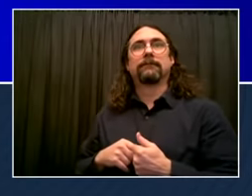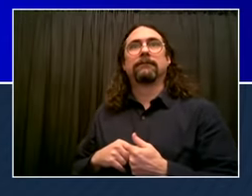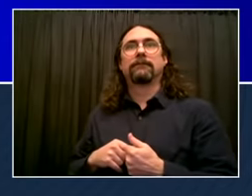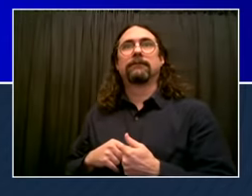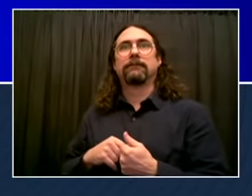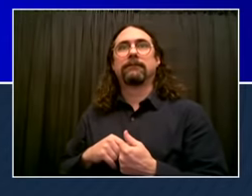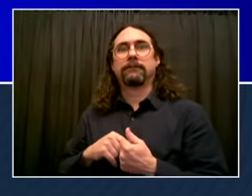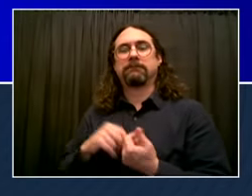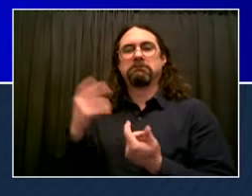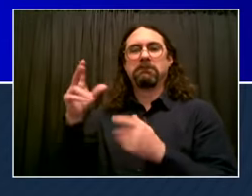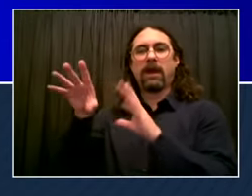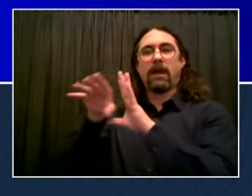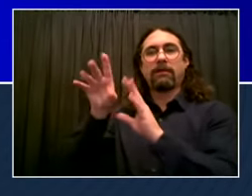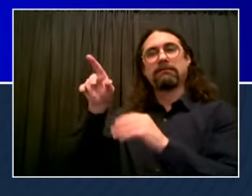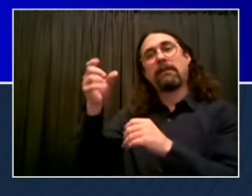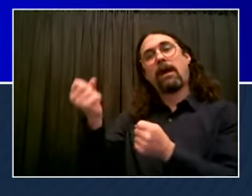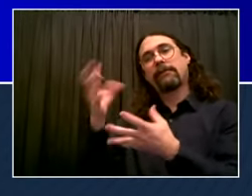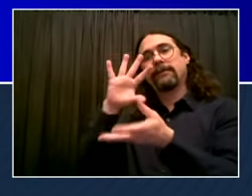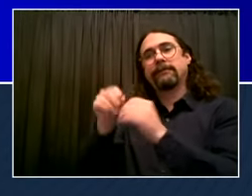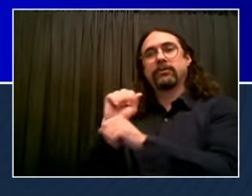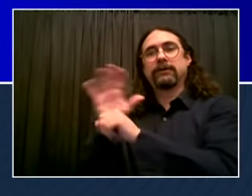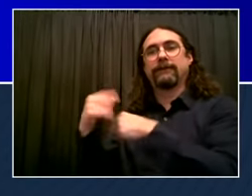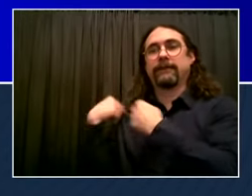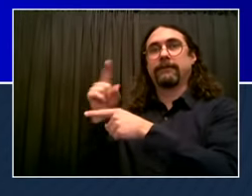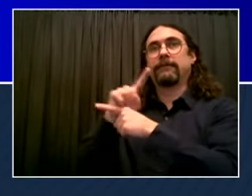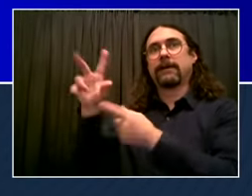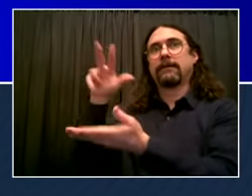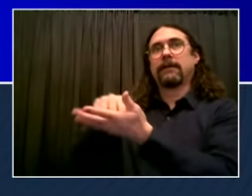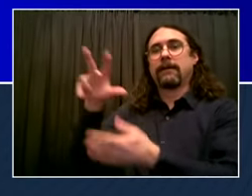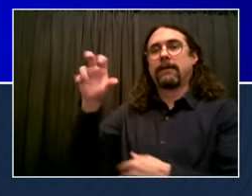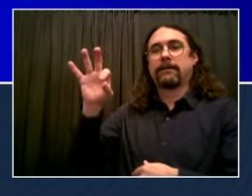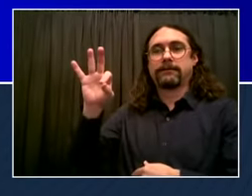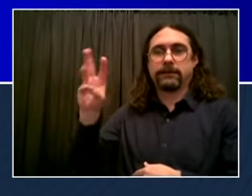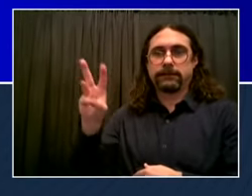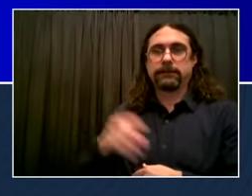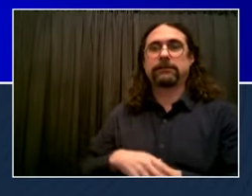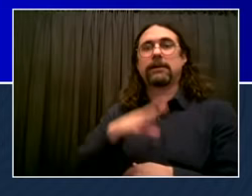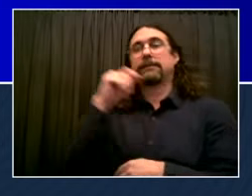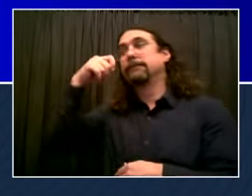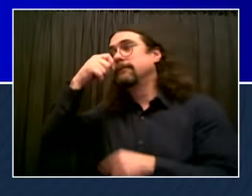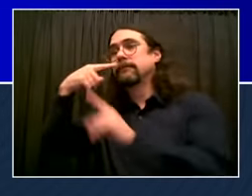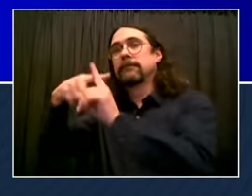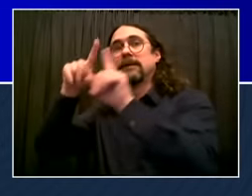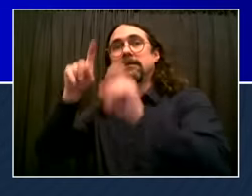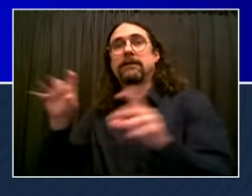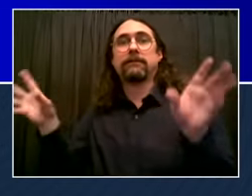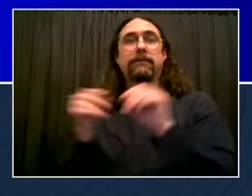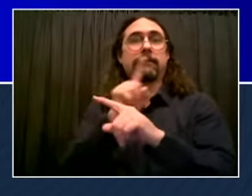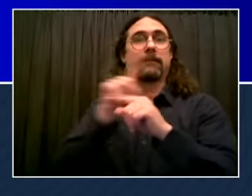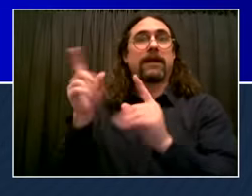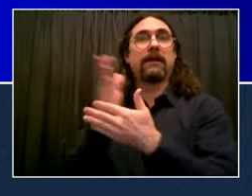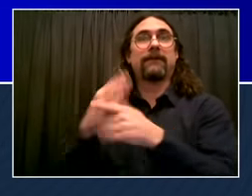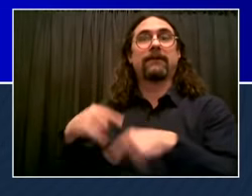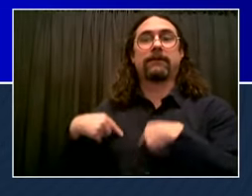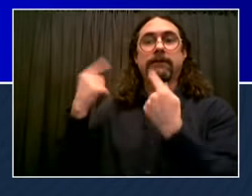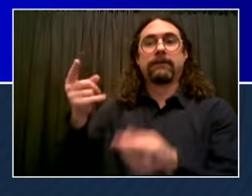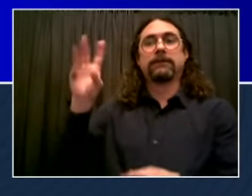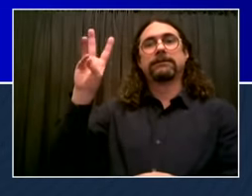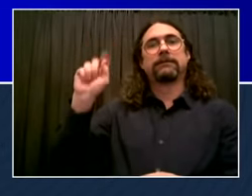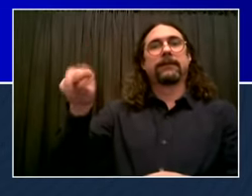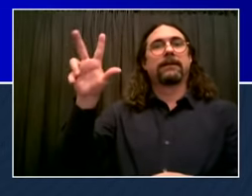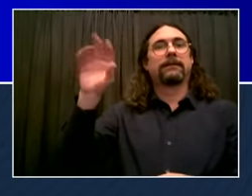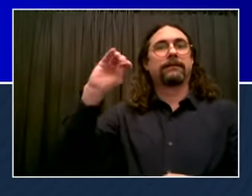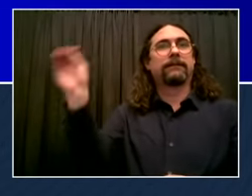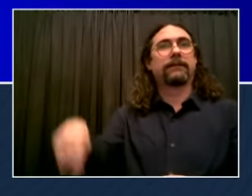And number three, percentage of people testing positive citywide for COVID-19. Today's report on a seven-day rolling average, 6.30